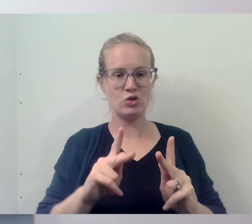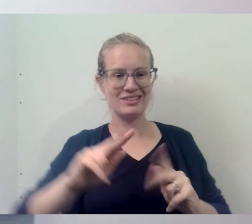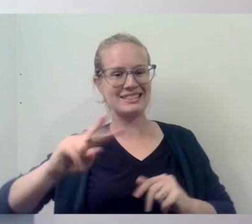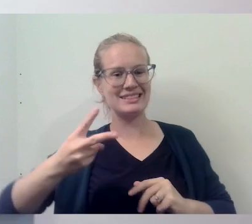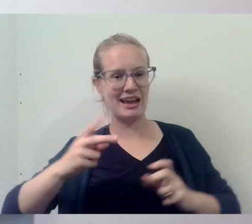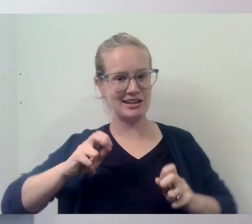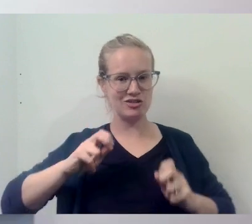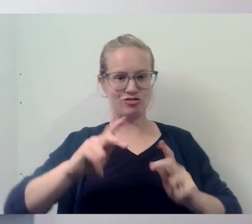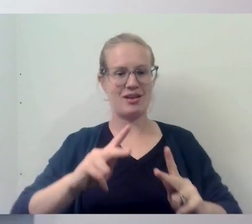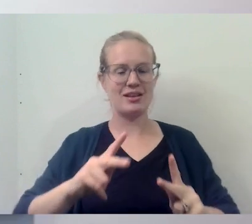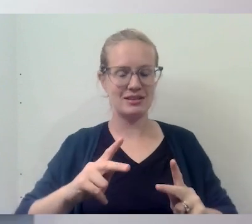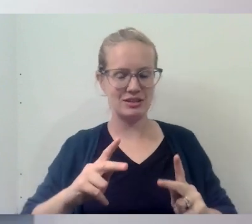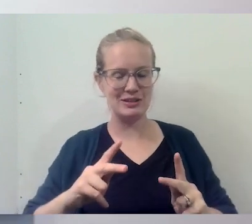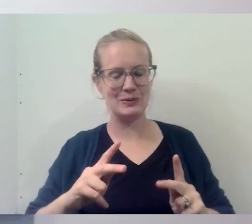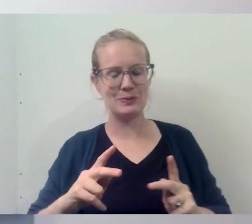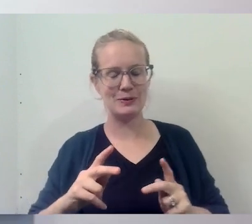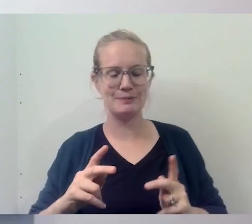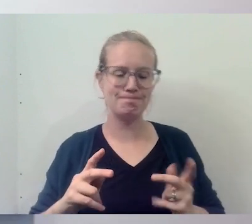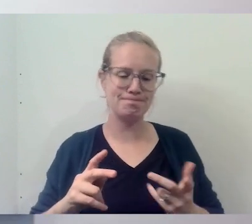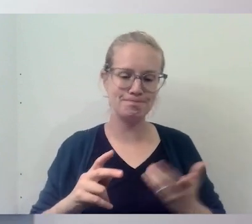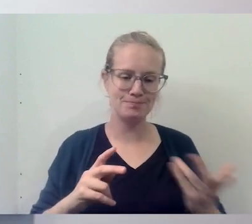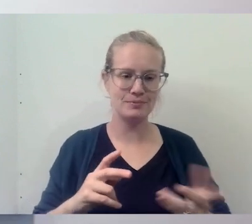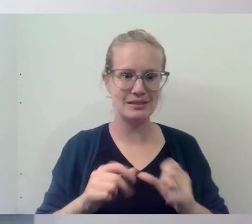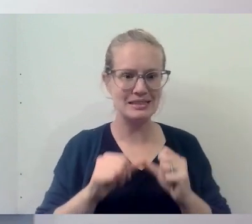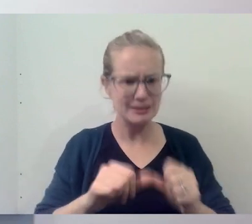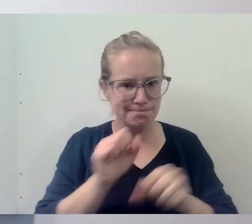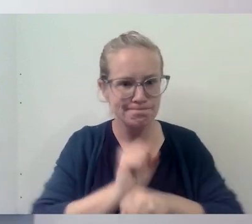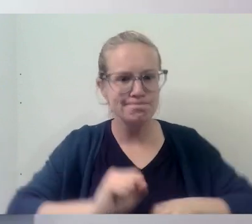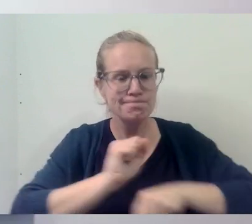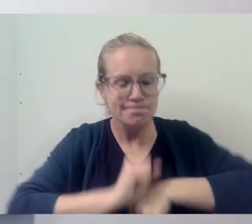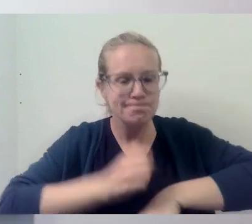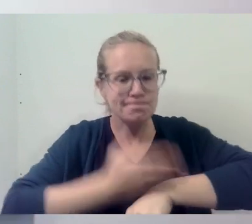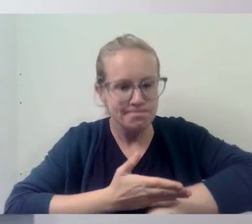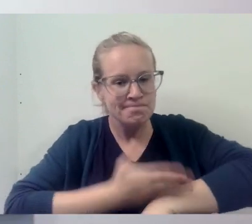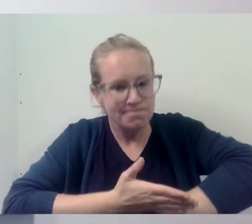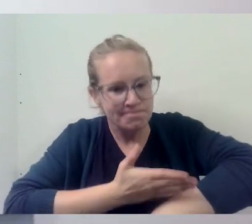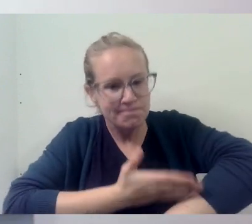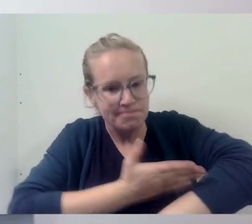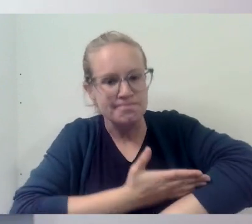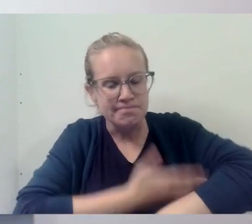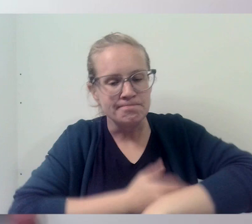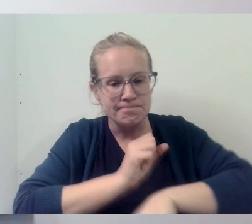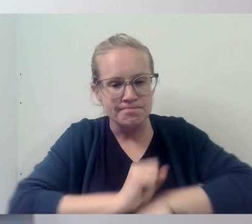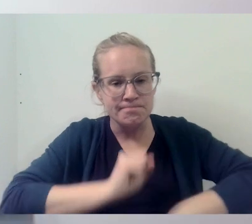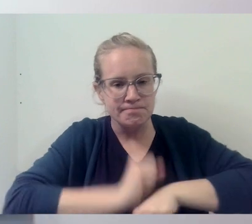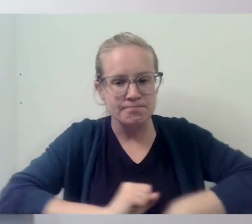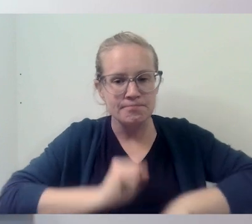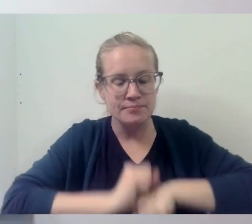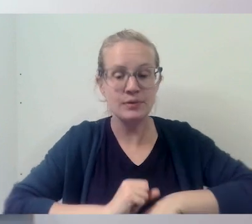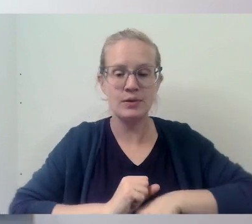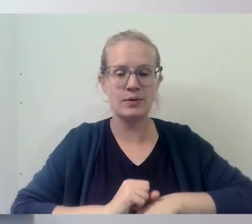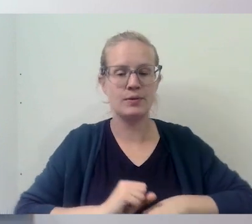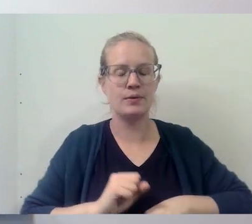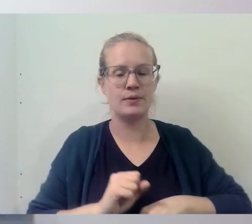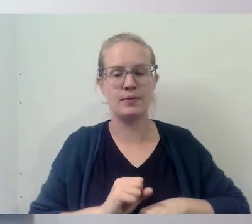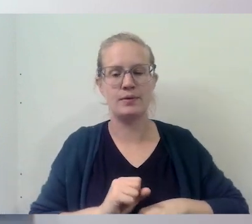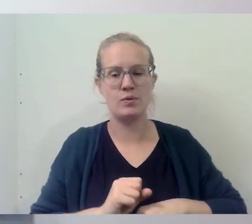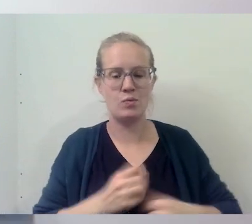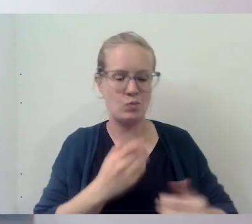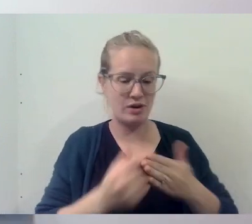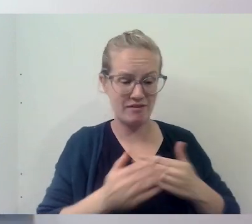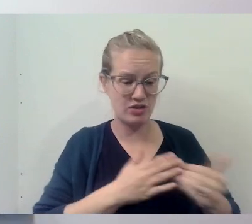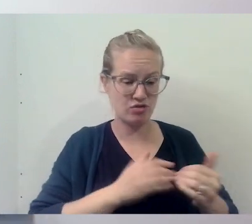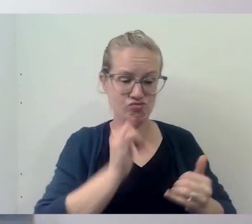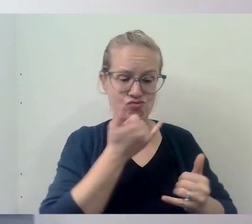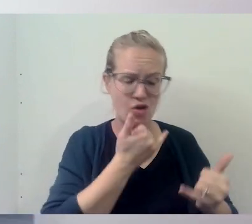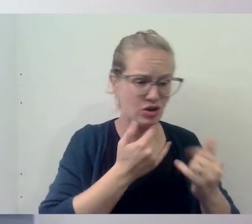chance to, you know, to keep working on improving myself in order to overcome what, whatever